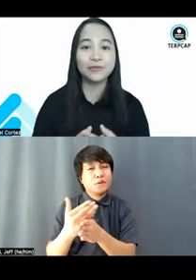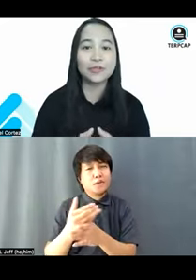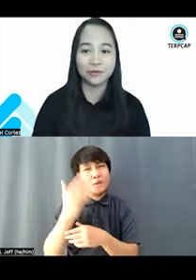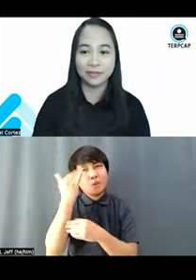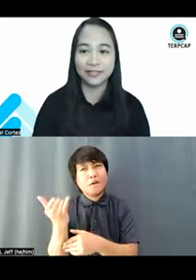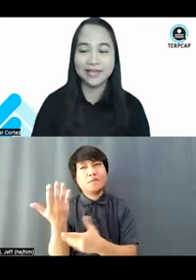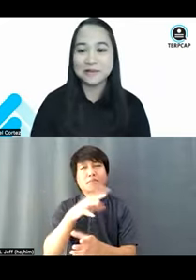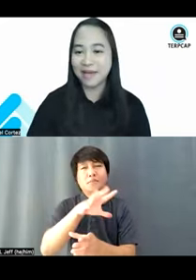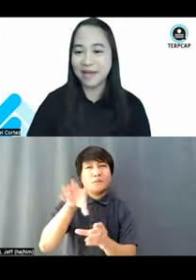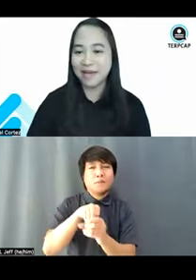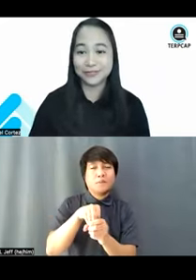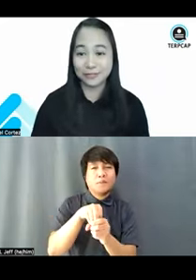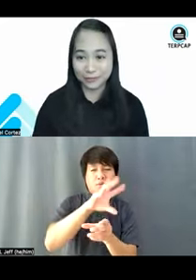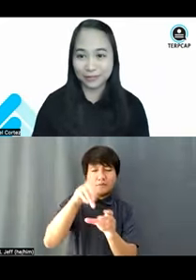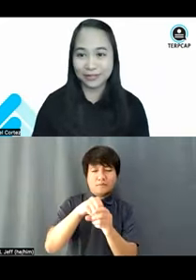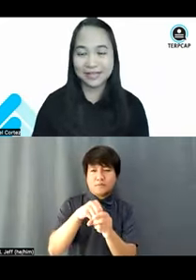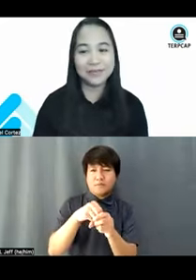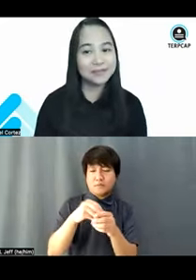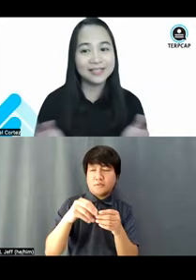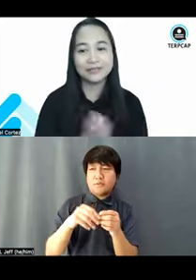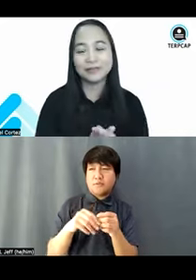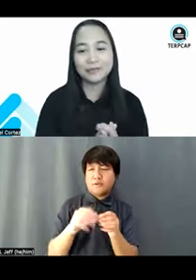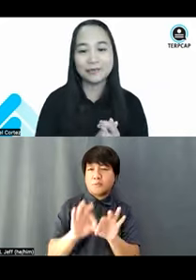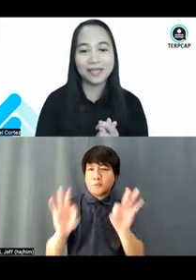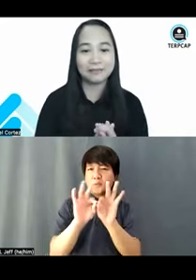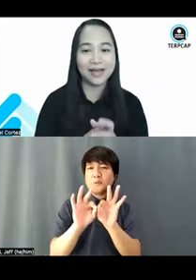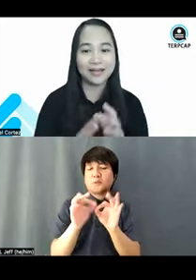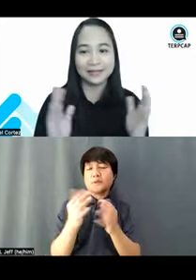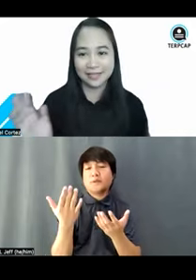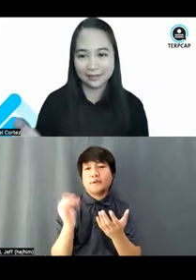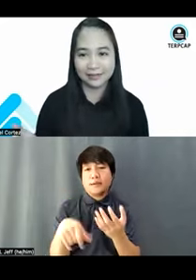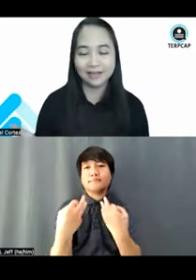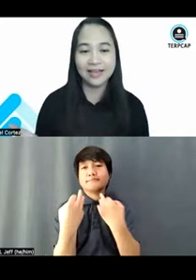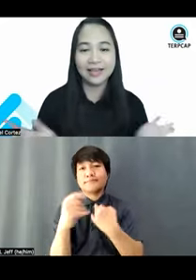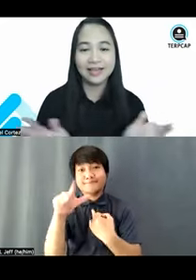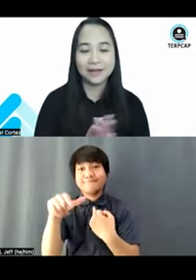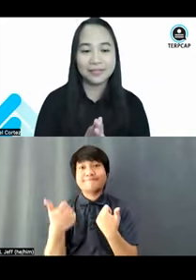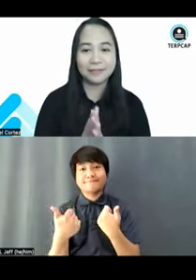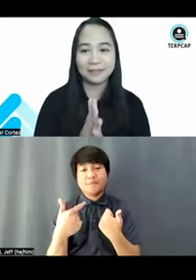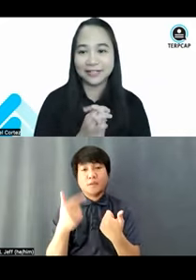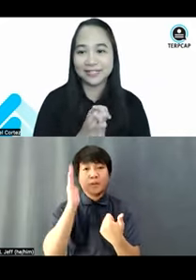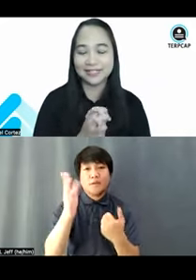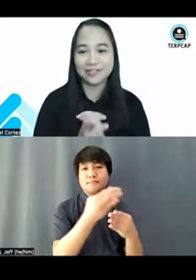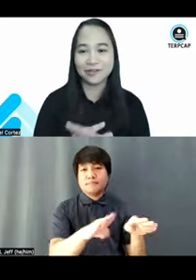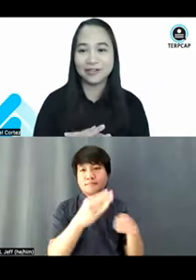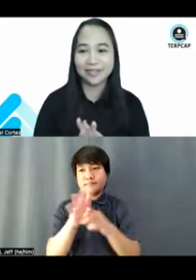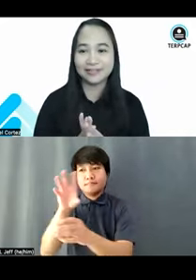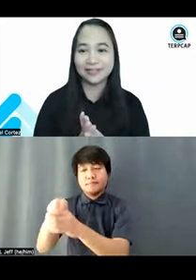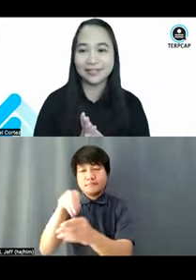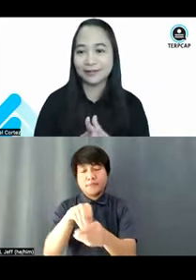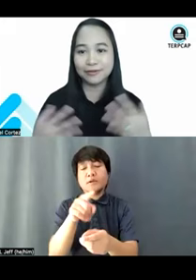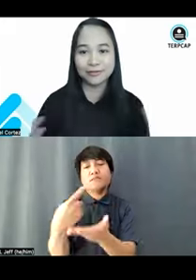inclusion matters to you. And maybe later on, when we get back here in the plenary session,